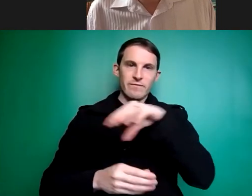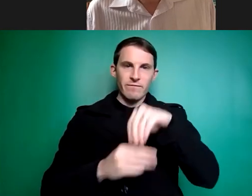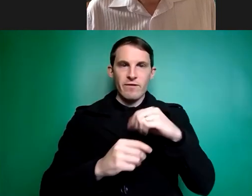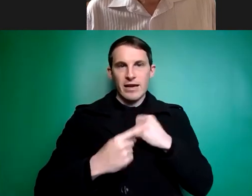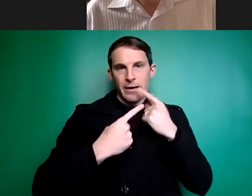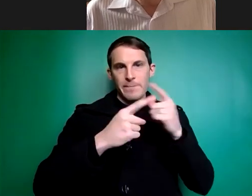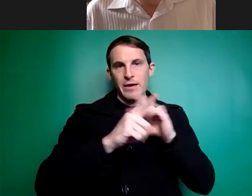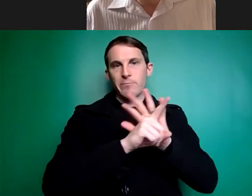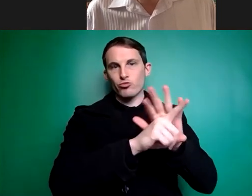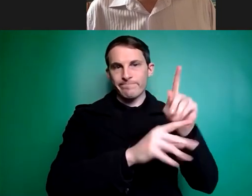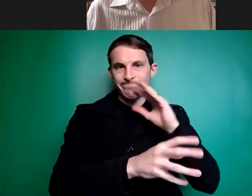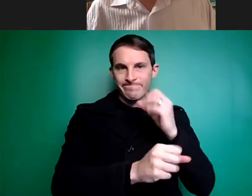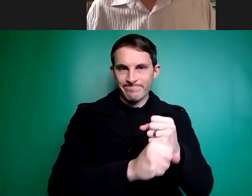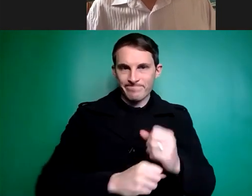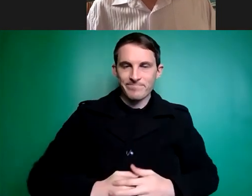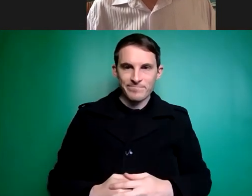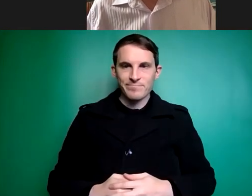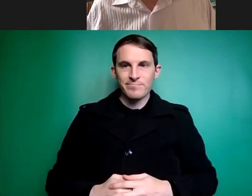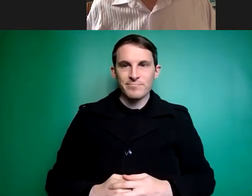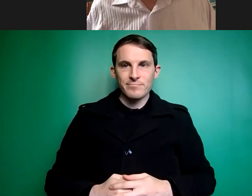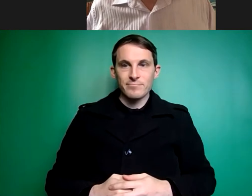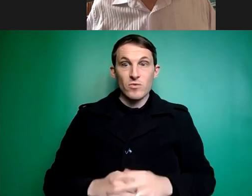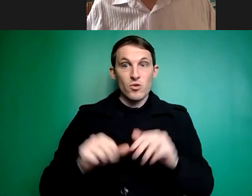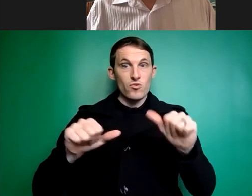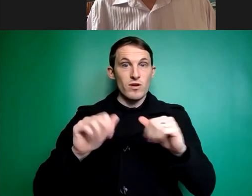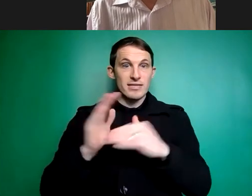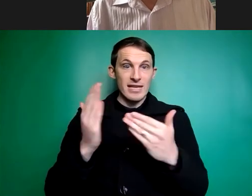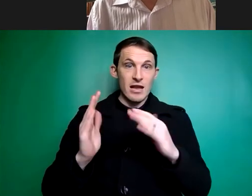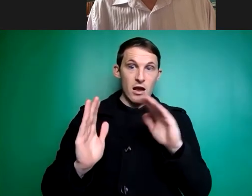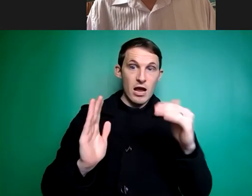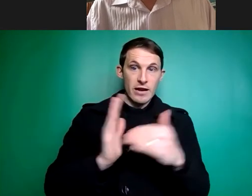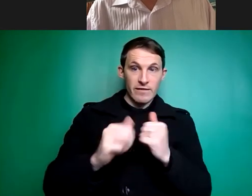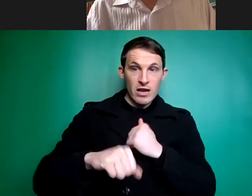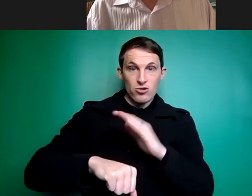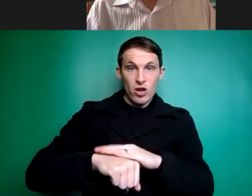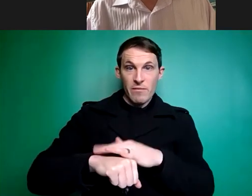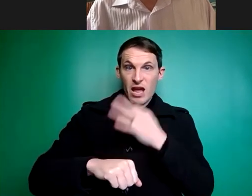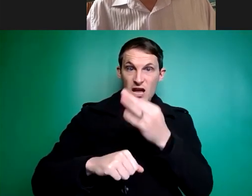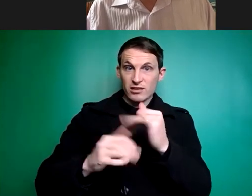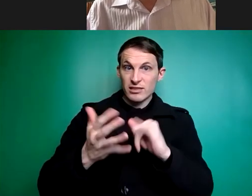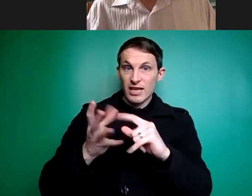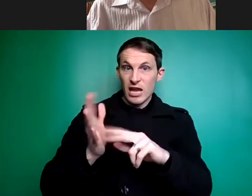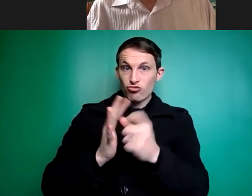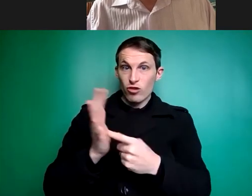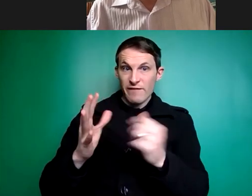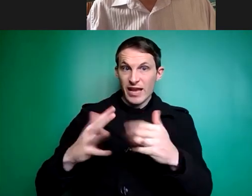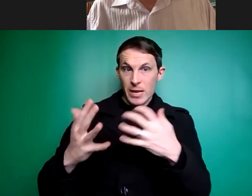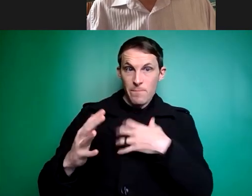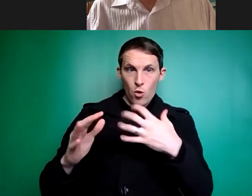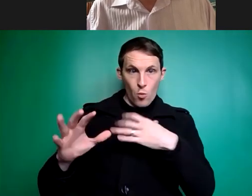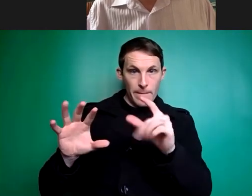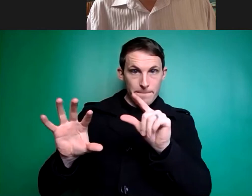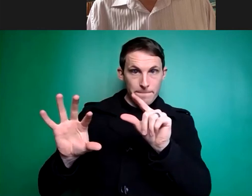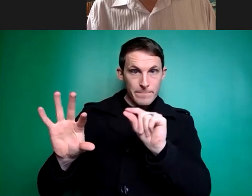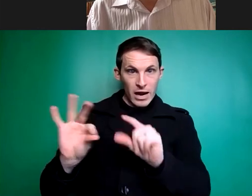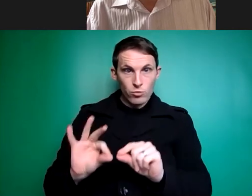so um okay we're getting towards the end of our time have we got any more sandra that you wanted to um that you